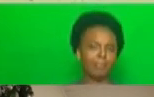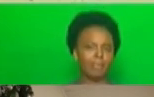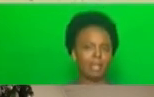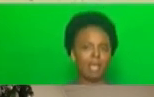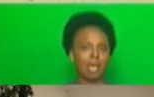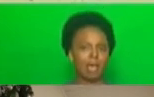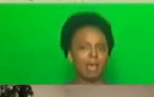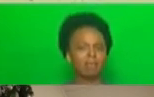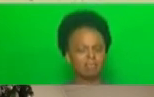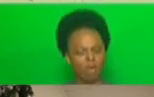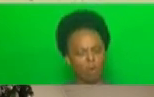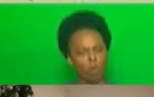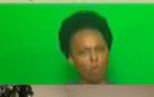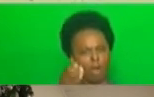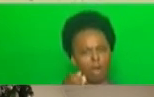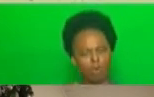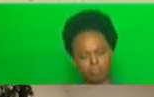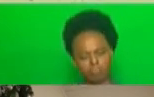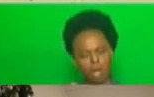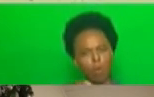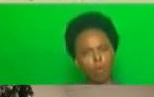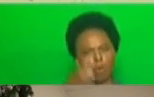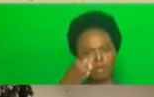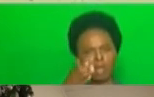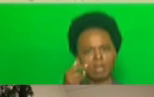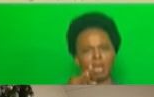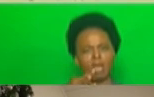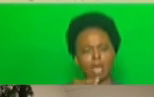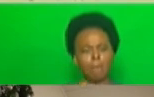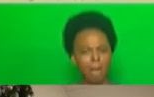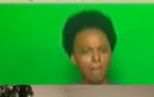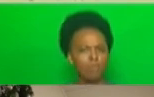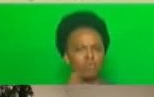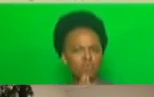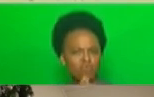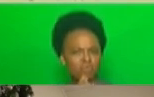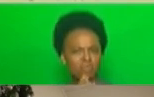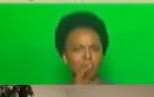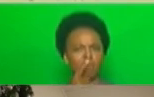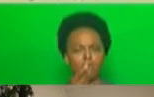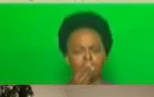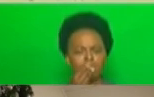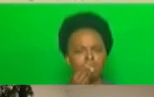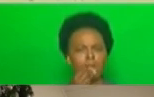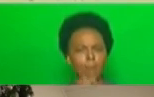use the same containers or implements for chemical substances and food.